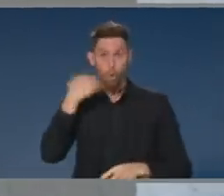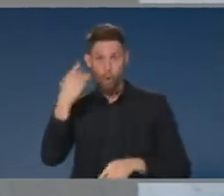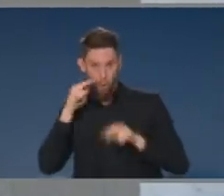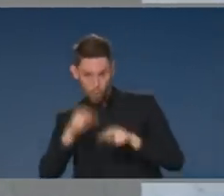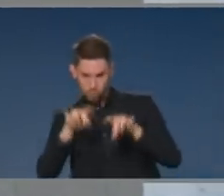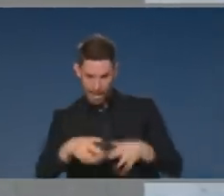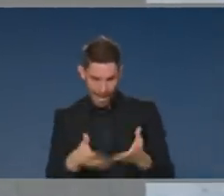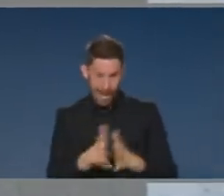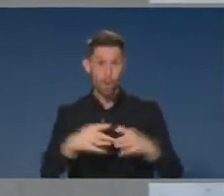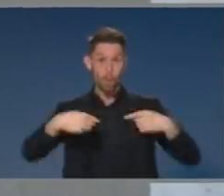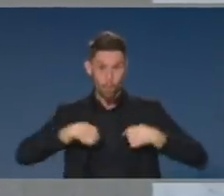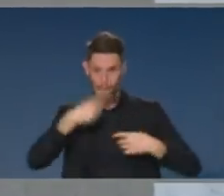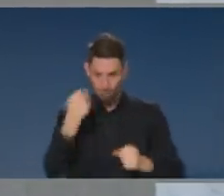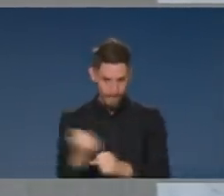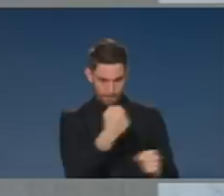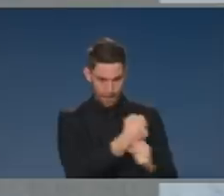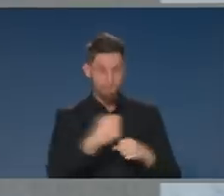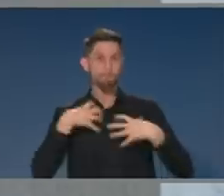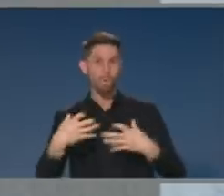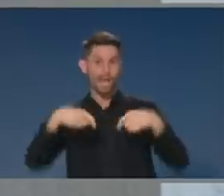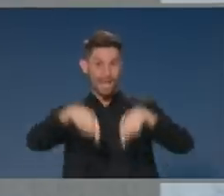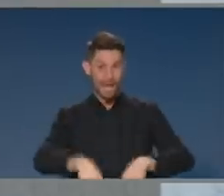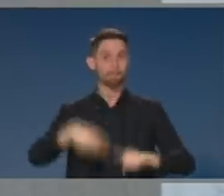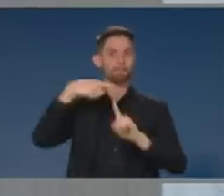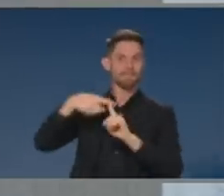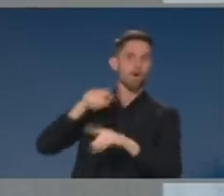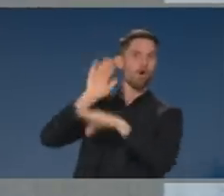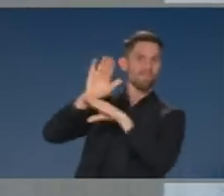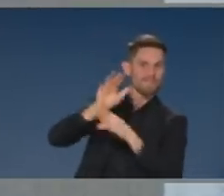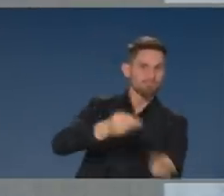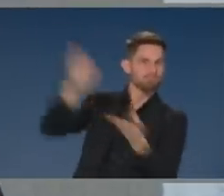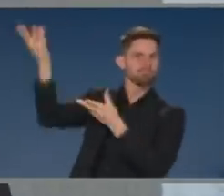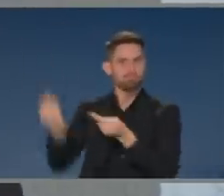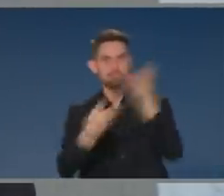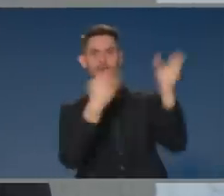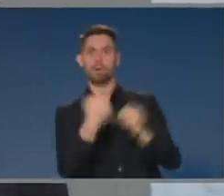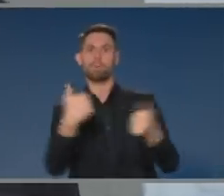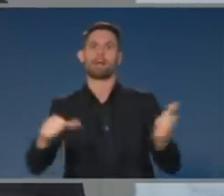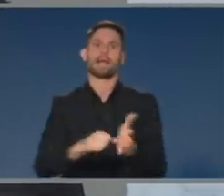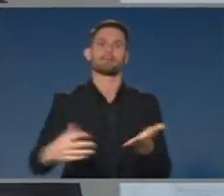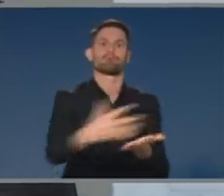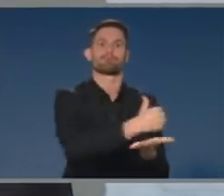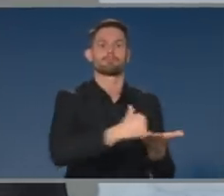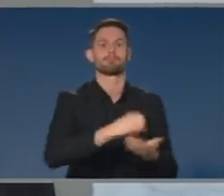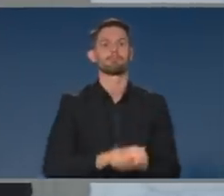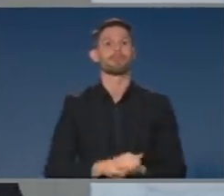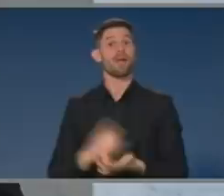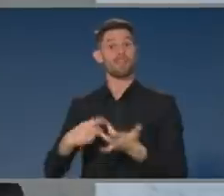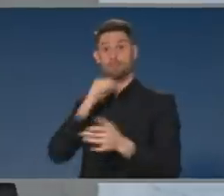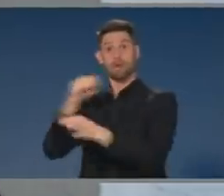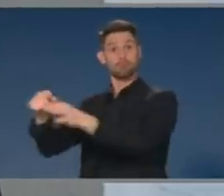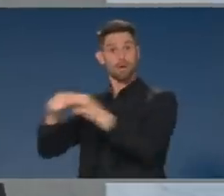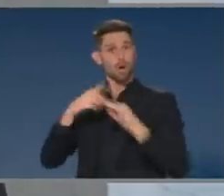to ensure that we can prioritise Australian jobs. Mr. Just on the economic briefings today, is there any updates on the bill cast or